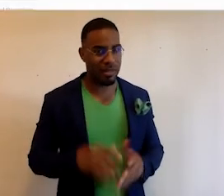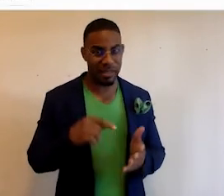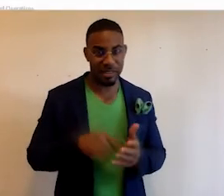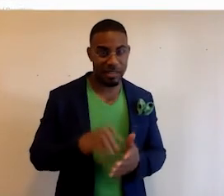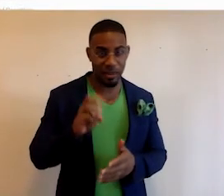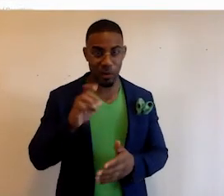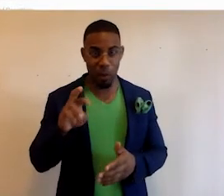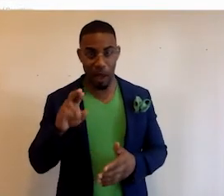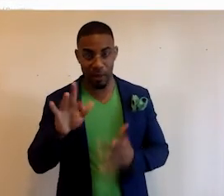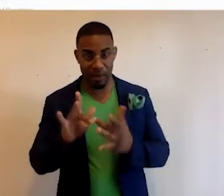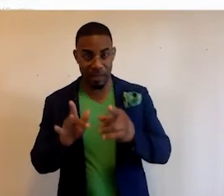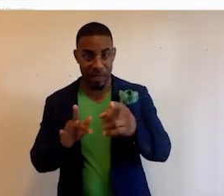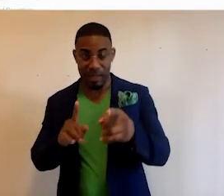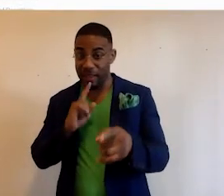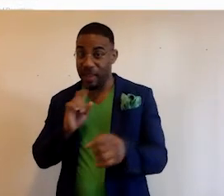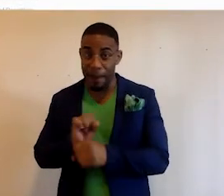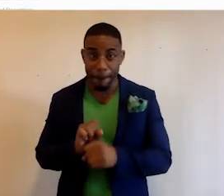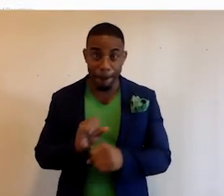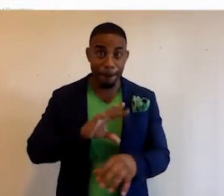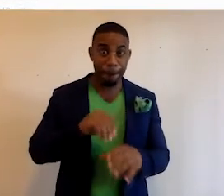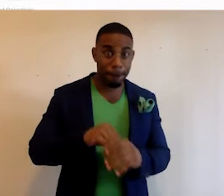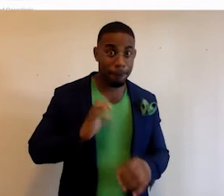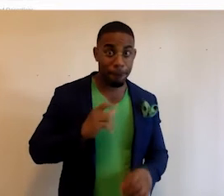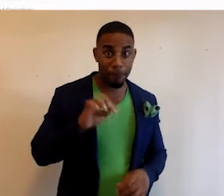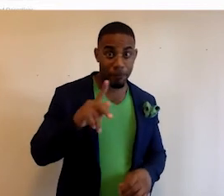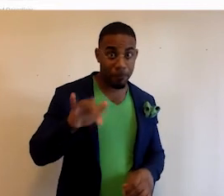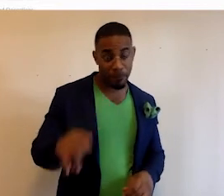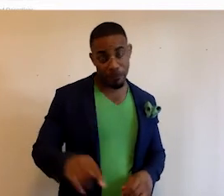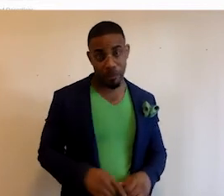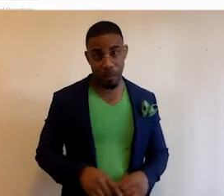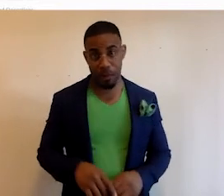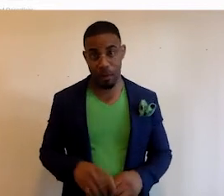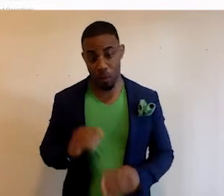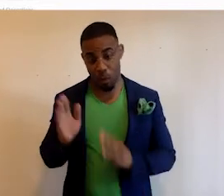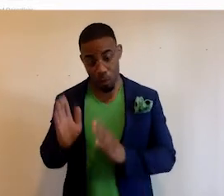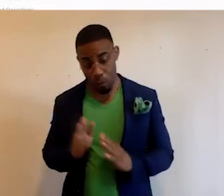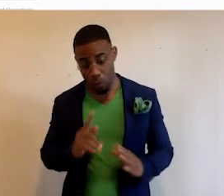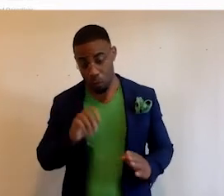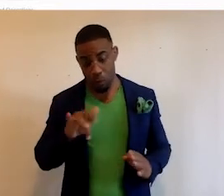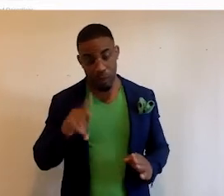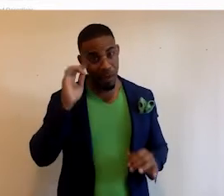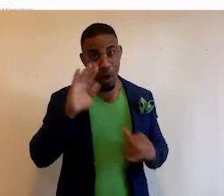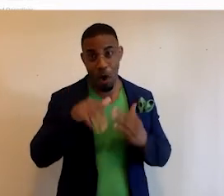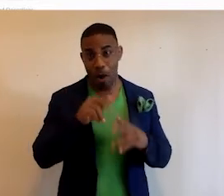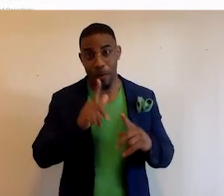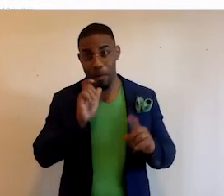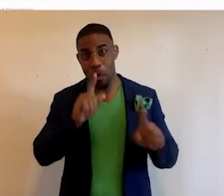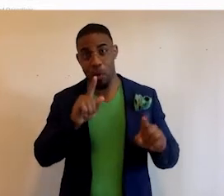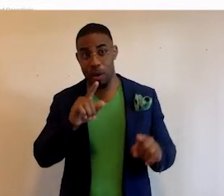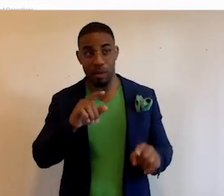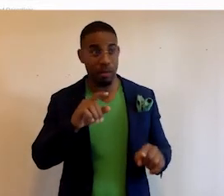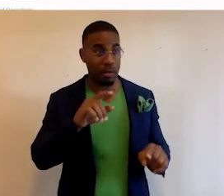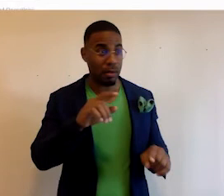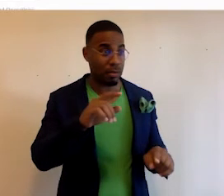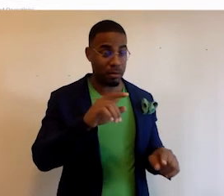Swagger site is actually part of our toolkit and we're putting together a toolkit for all those people that went to Code Camp